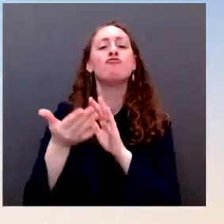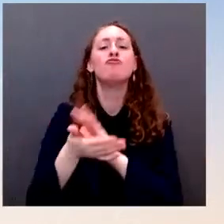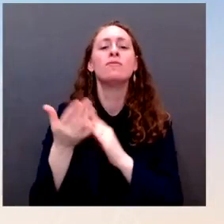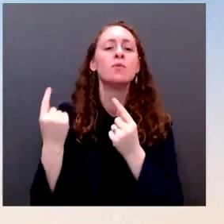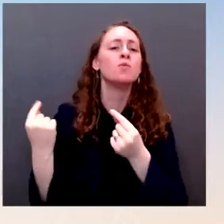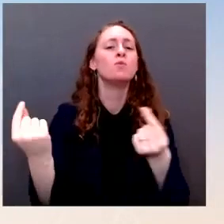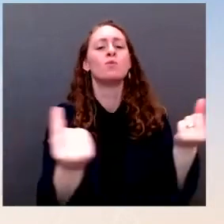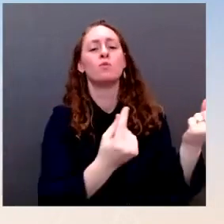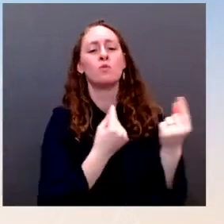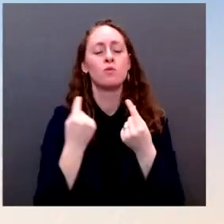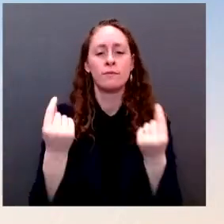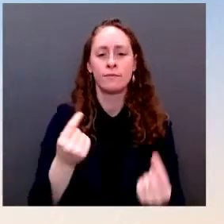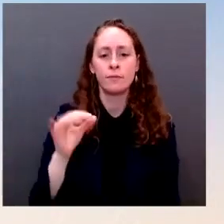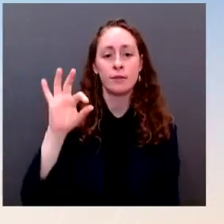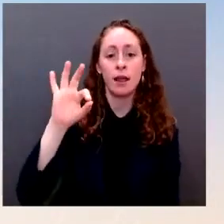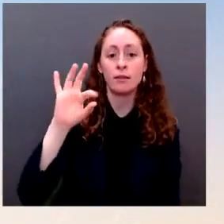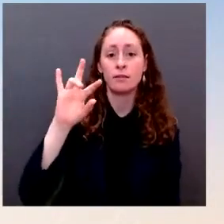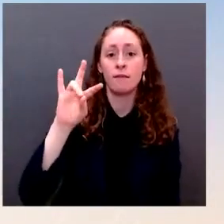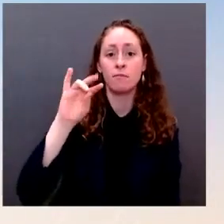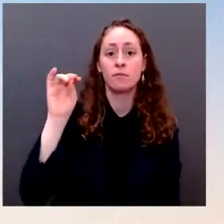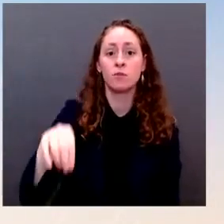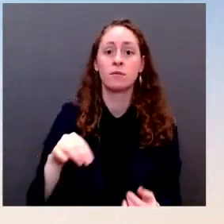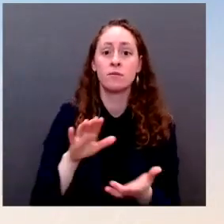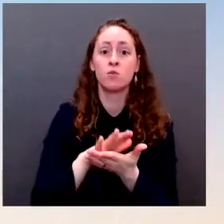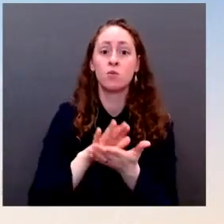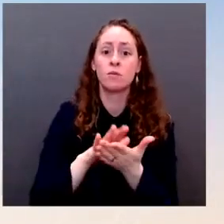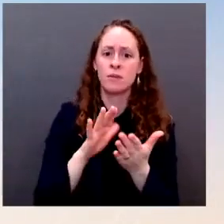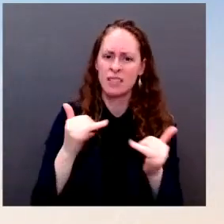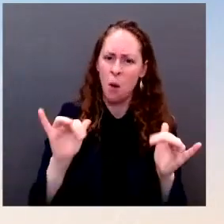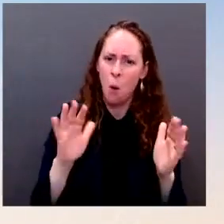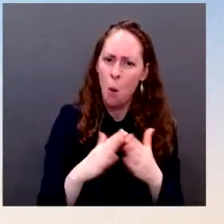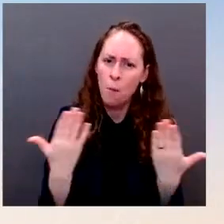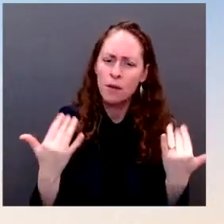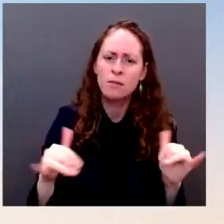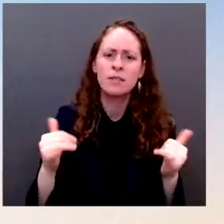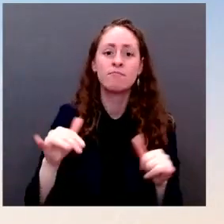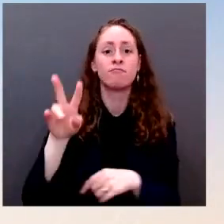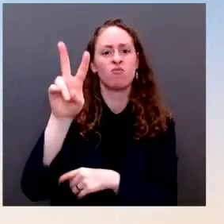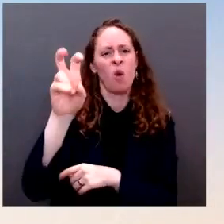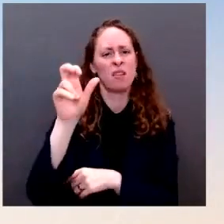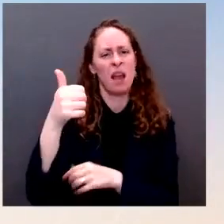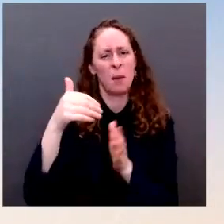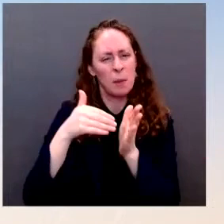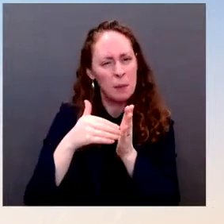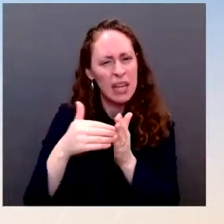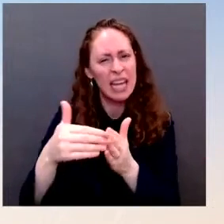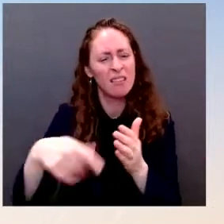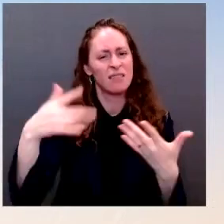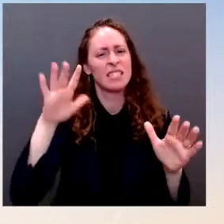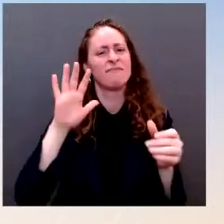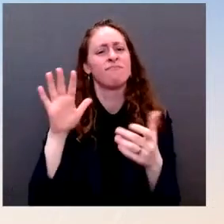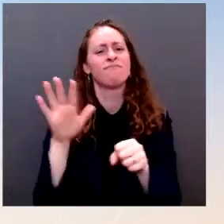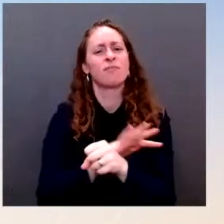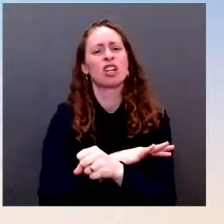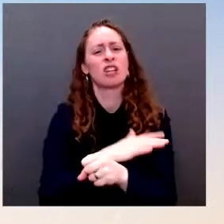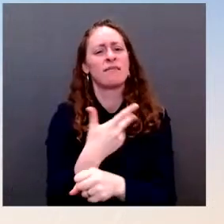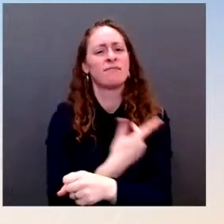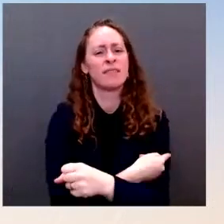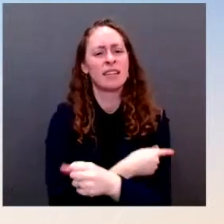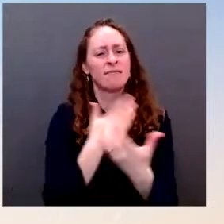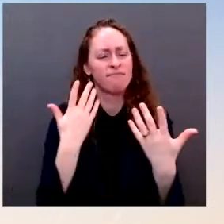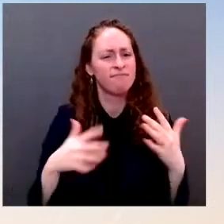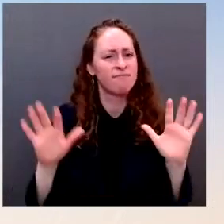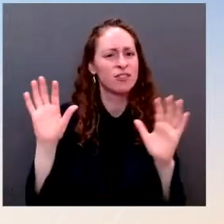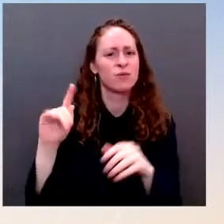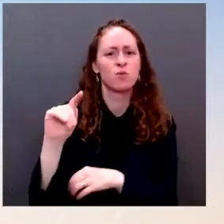open. Over 210 million Americans are fully vaccinated. We have the tools to avoid lockdowns and we're not moving back. And that's our intention at